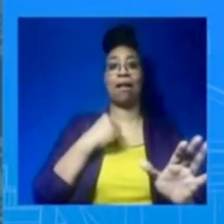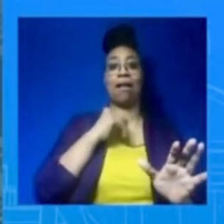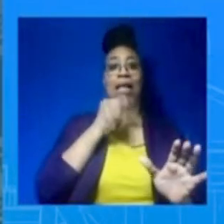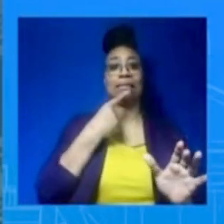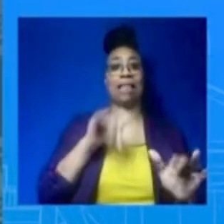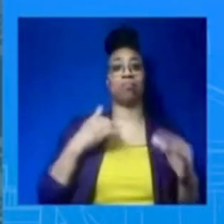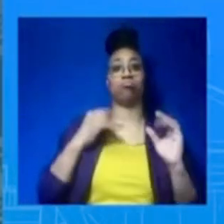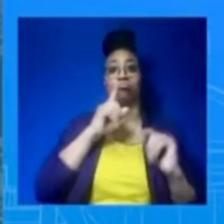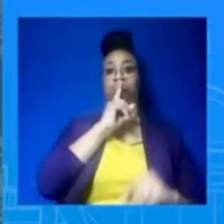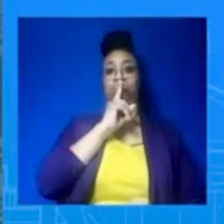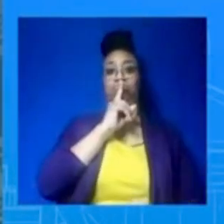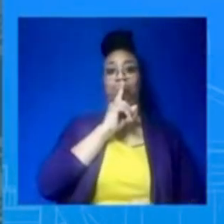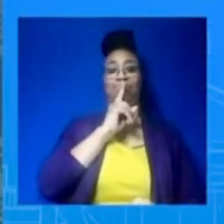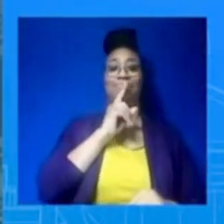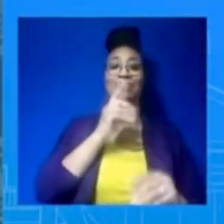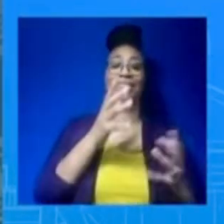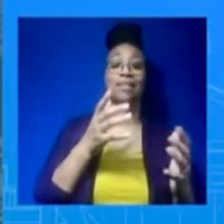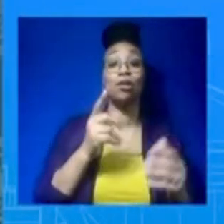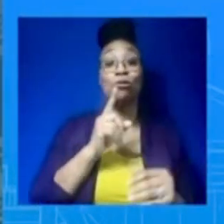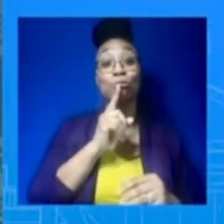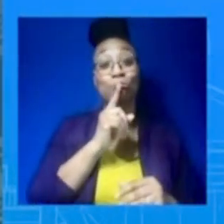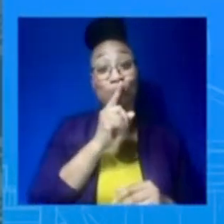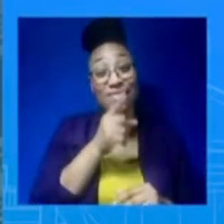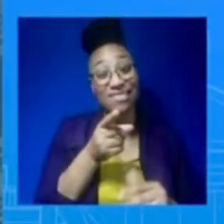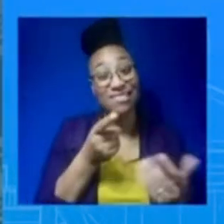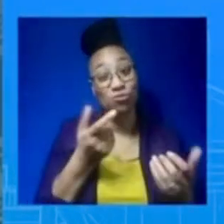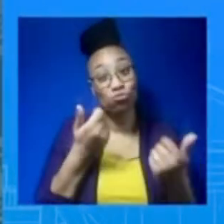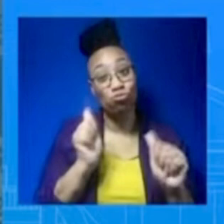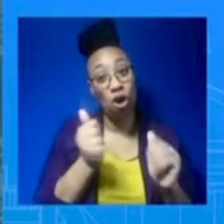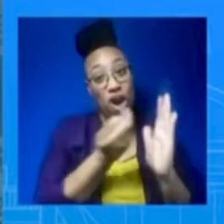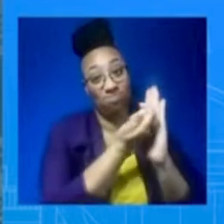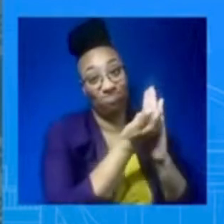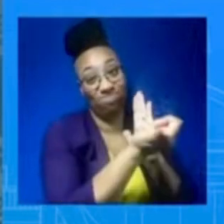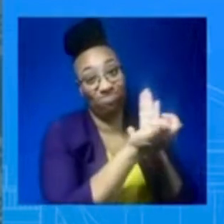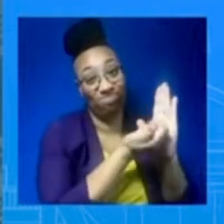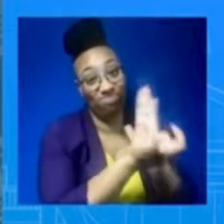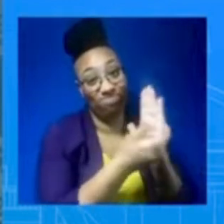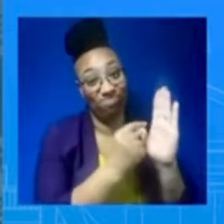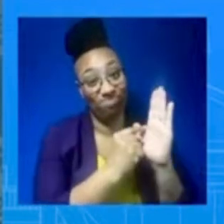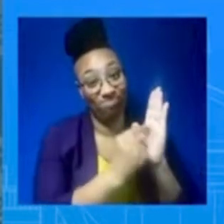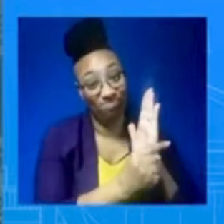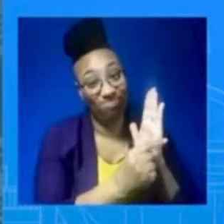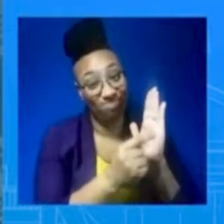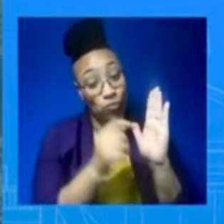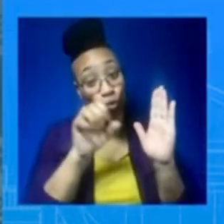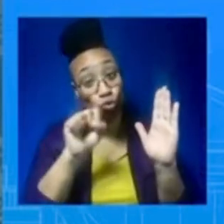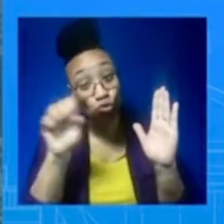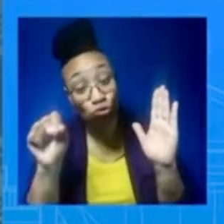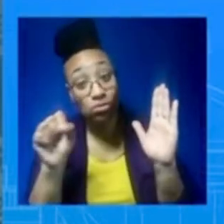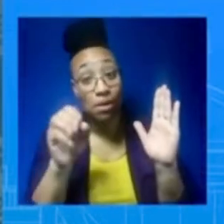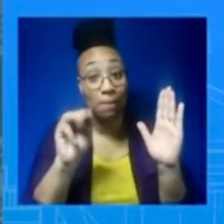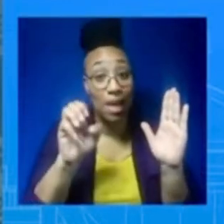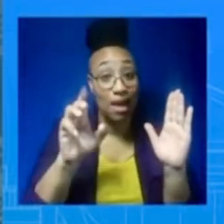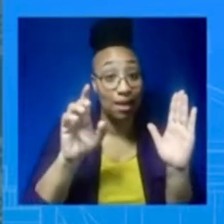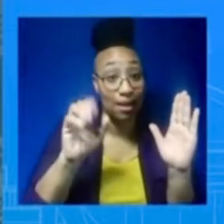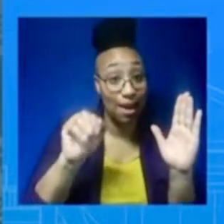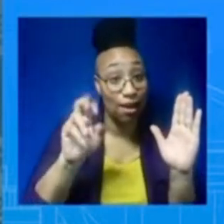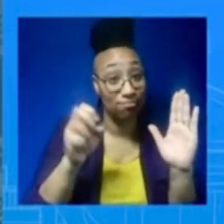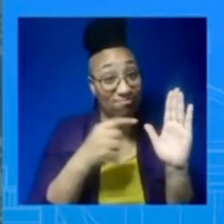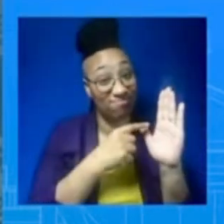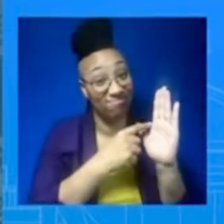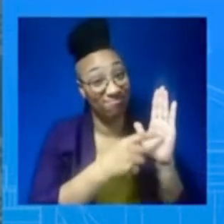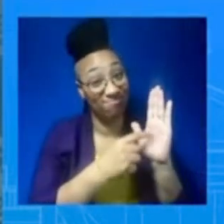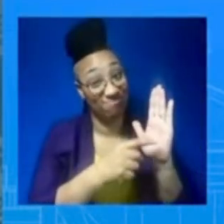is for a majority of the House Republicans who compromise the Republican Study Committee and many of his Senate